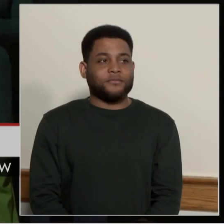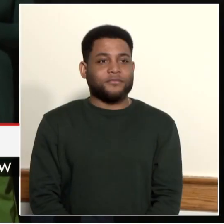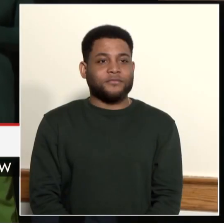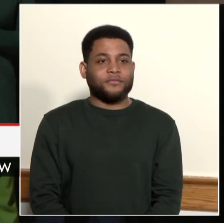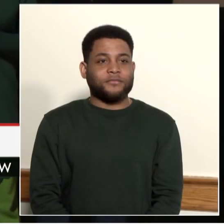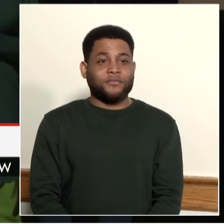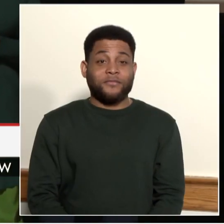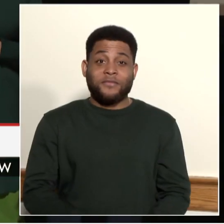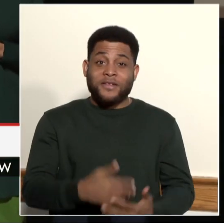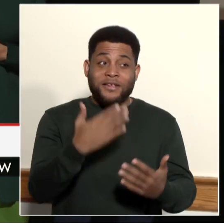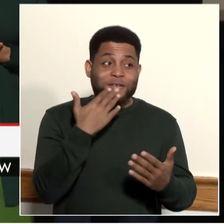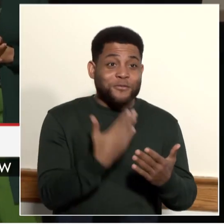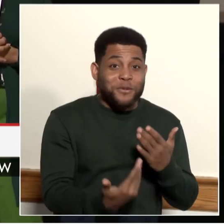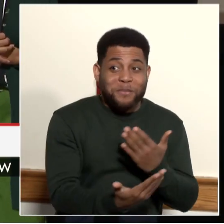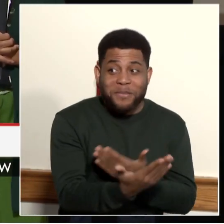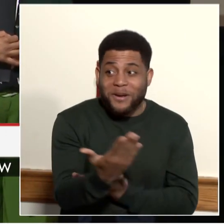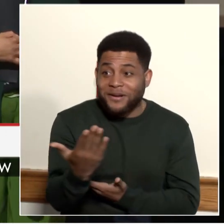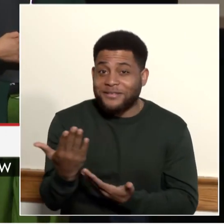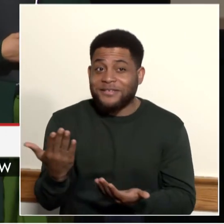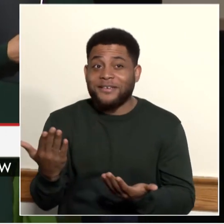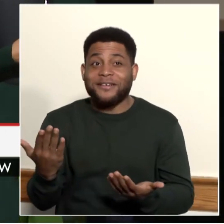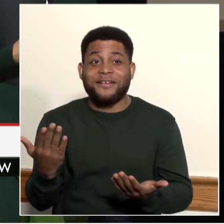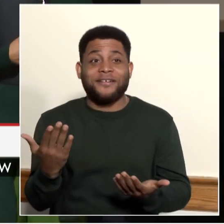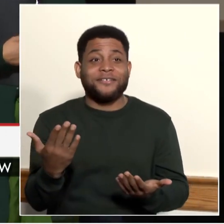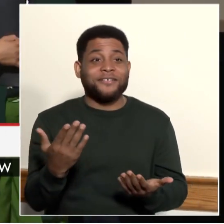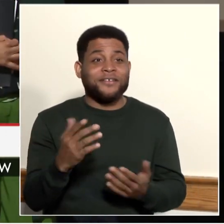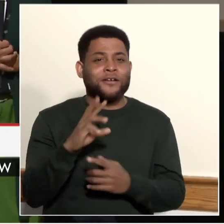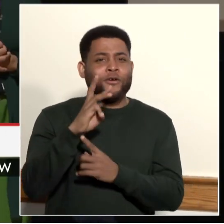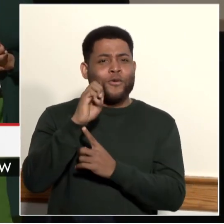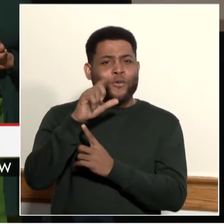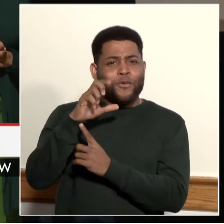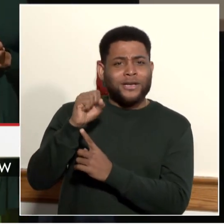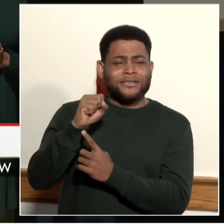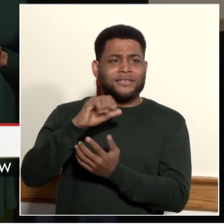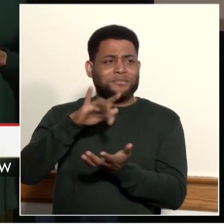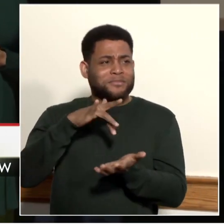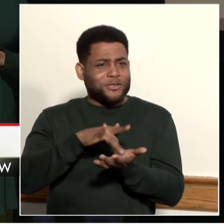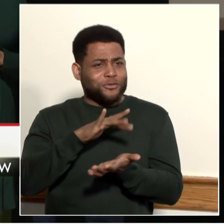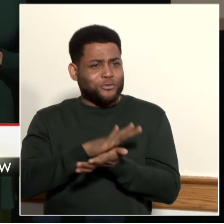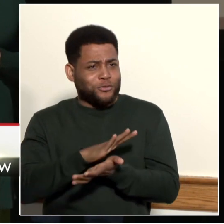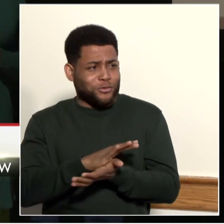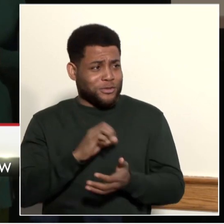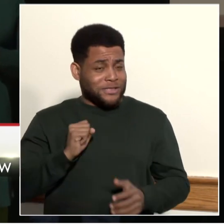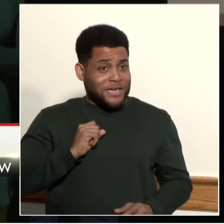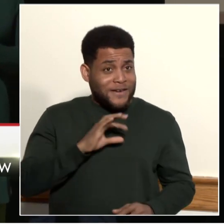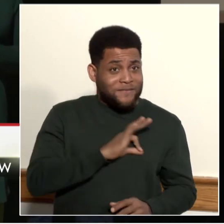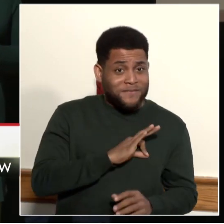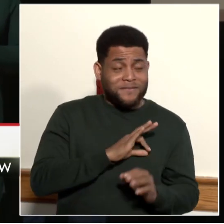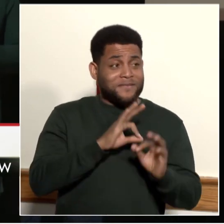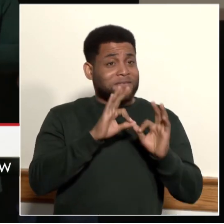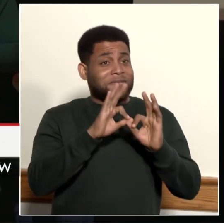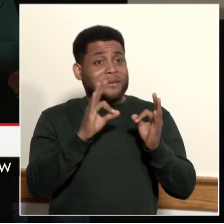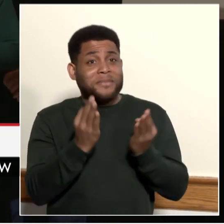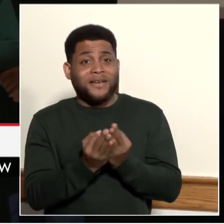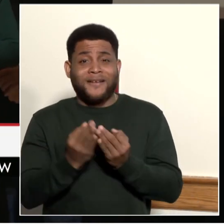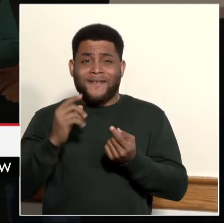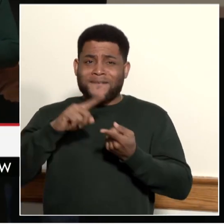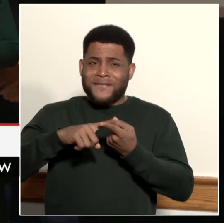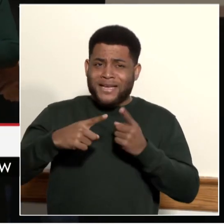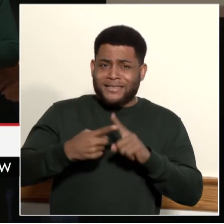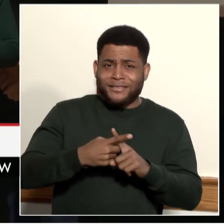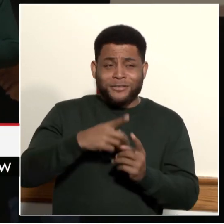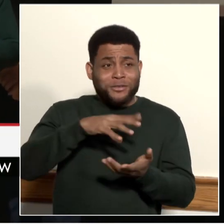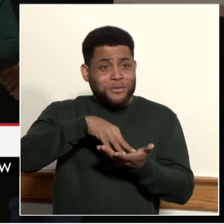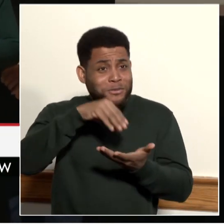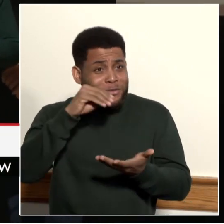Good morning, Wells staff, families, friends, and scholars. My name is William Lyles, and it is with